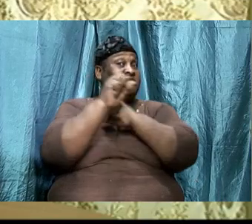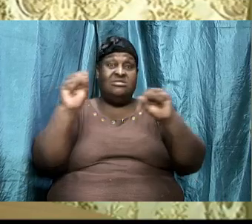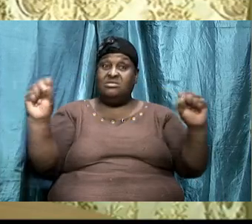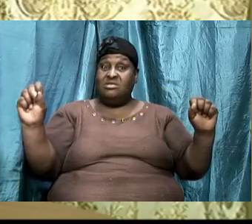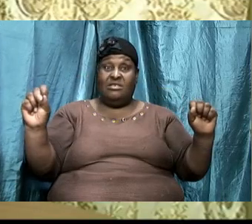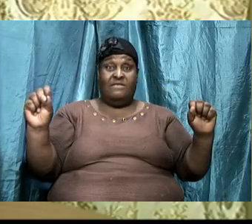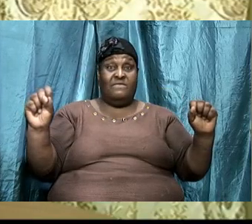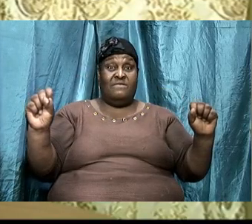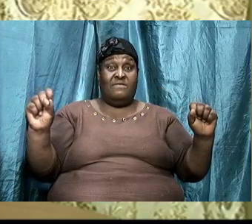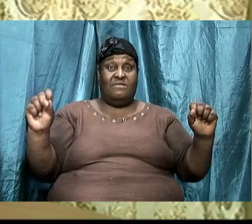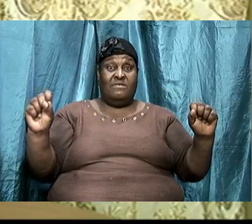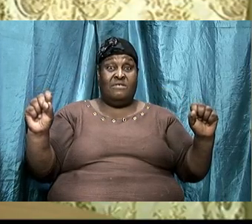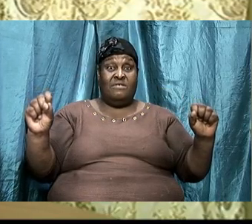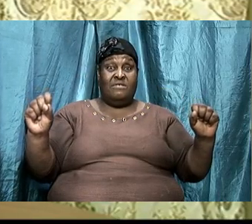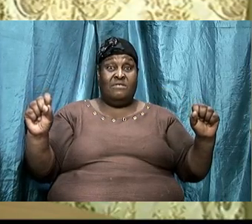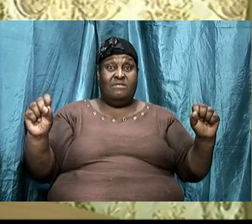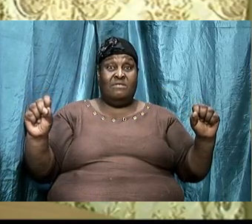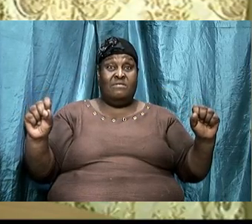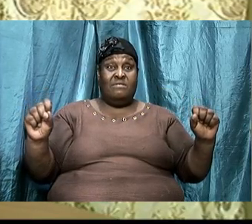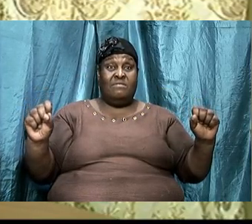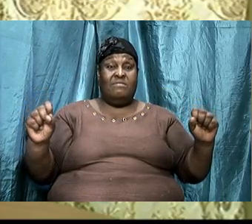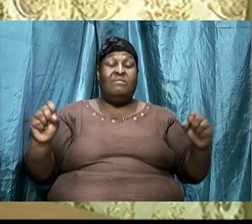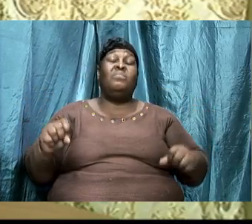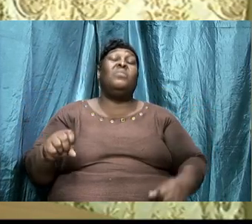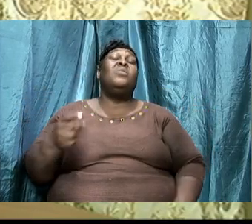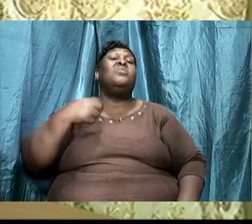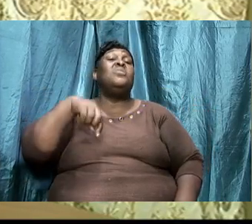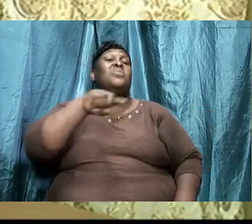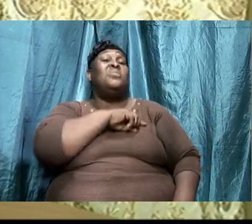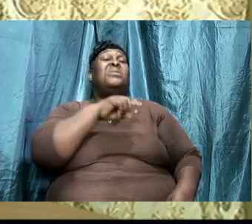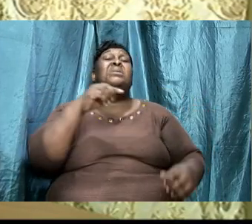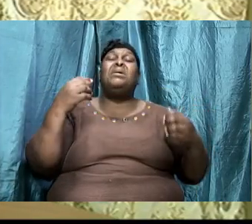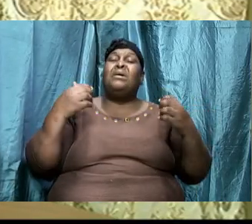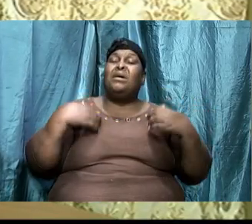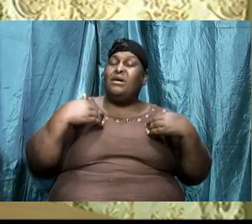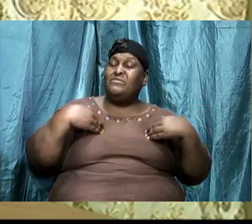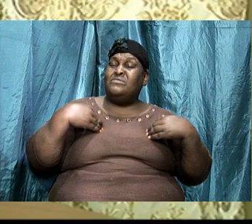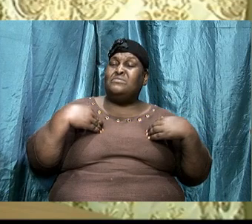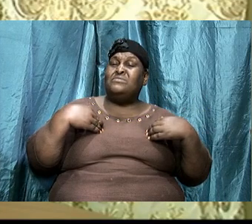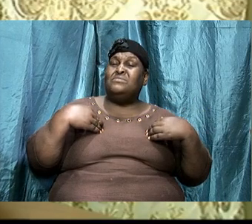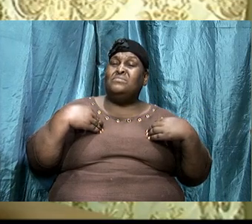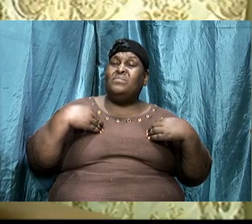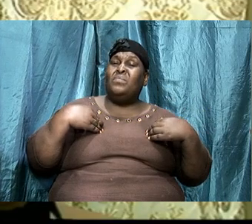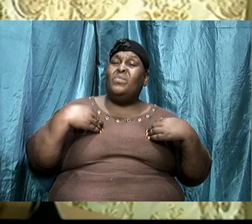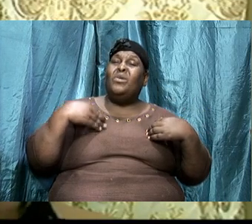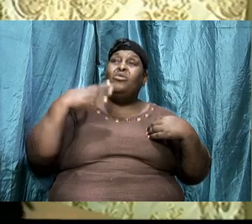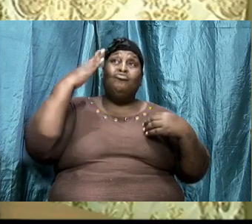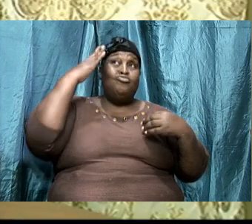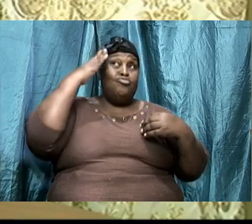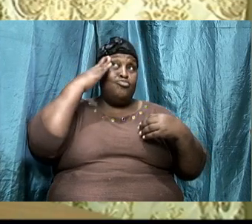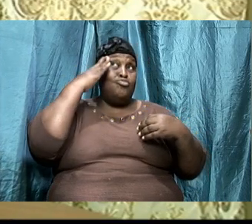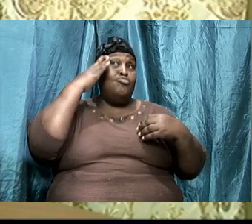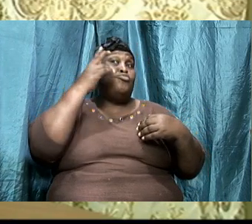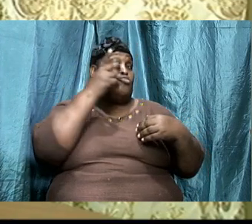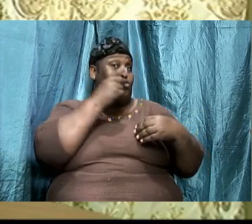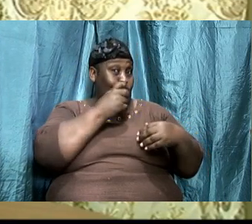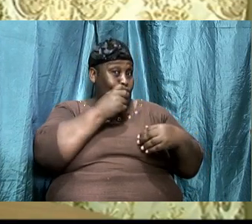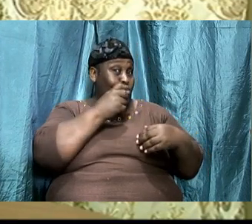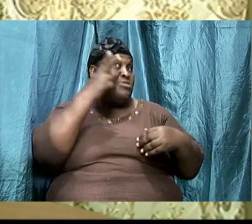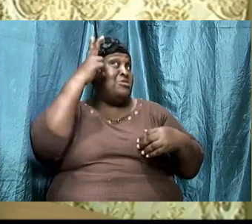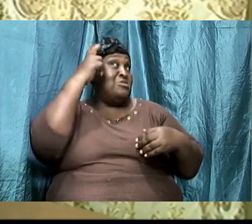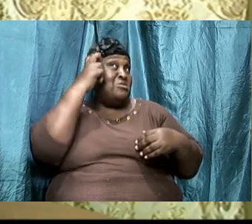It, therefore, means that we have to know who the adversary is.